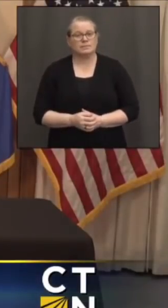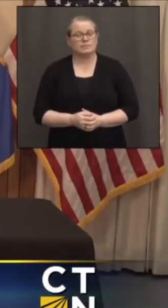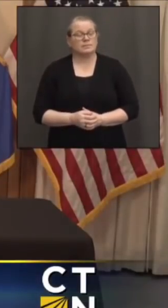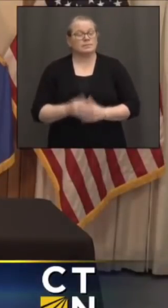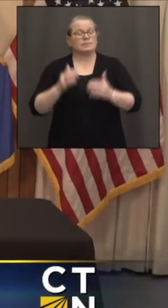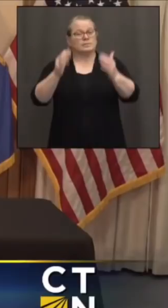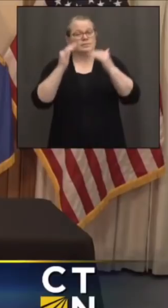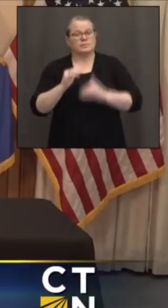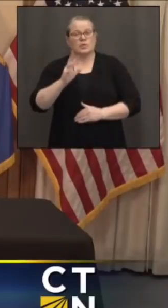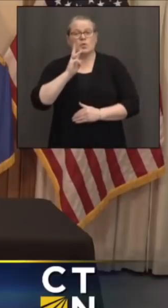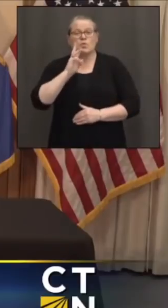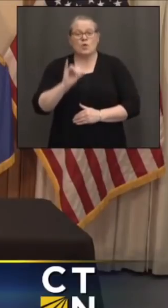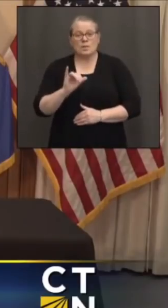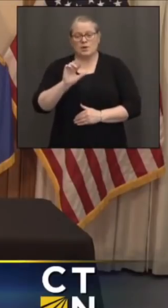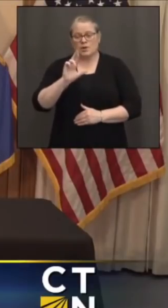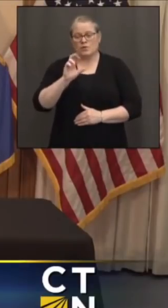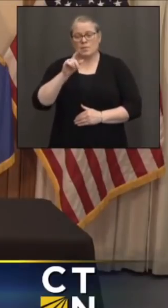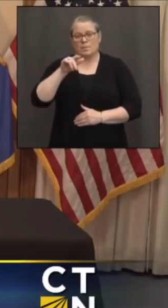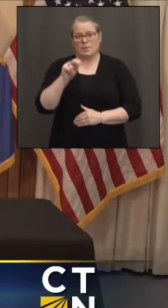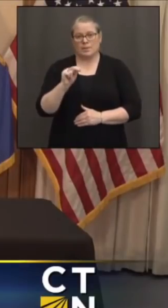The Waterbury Republican American.